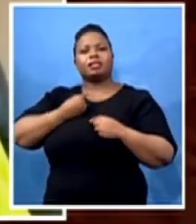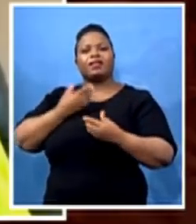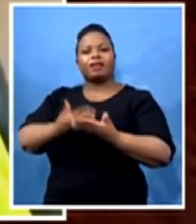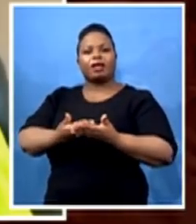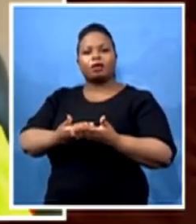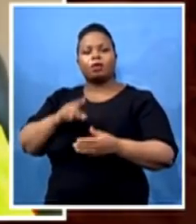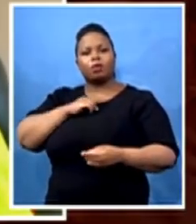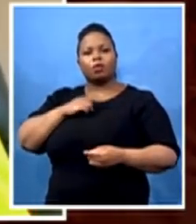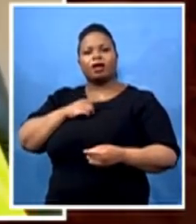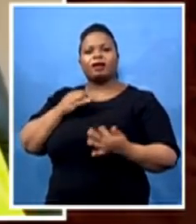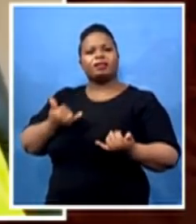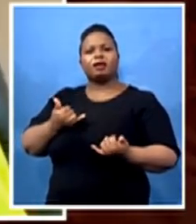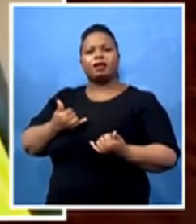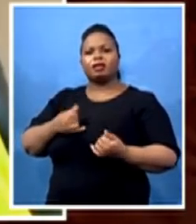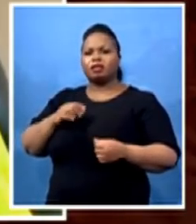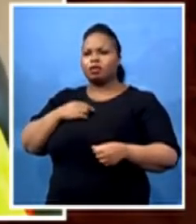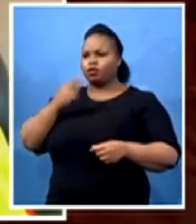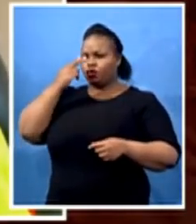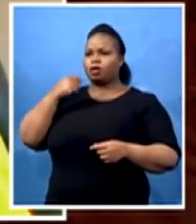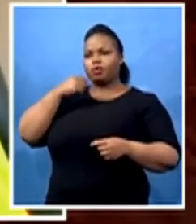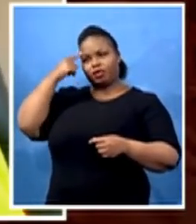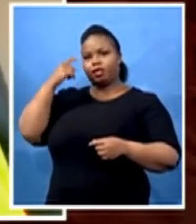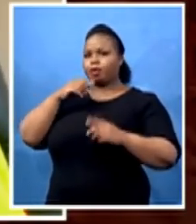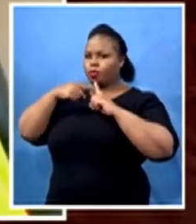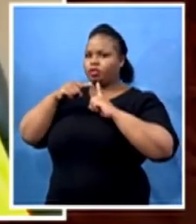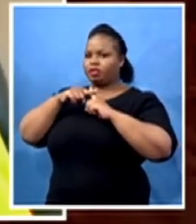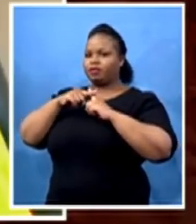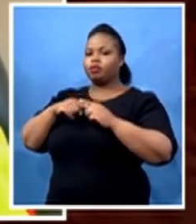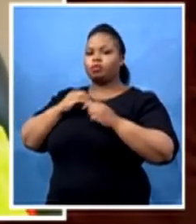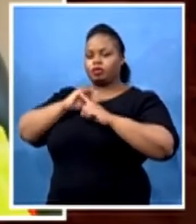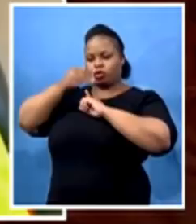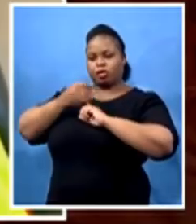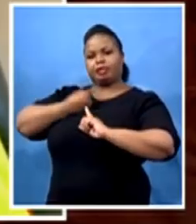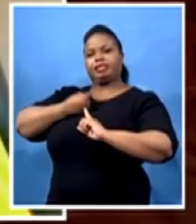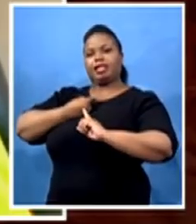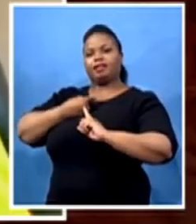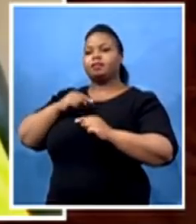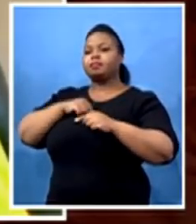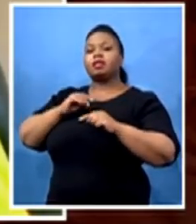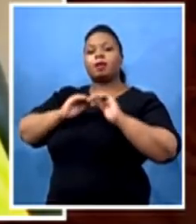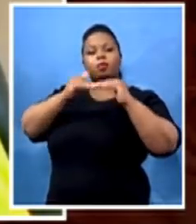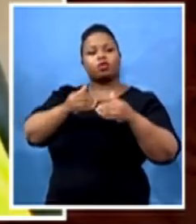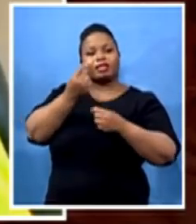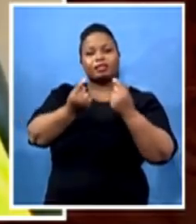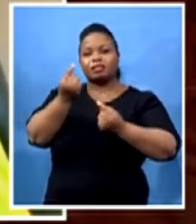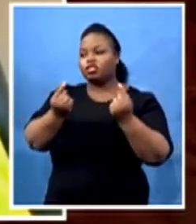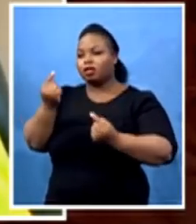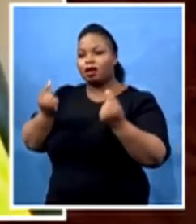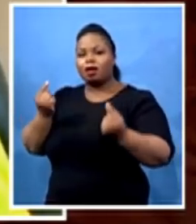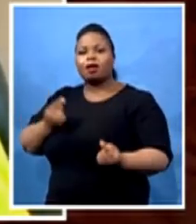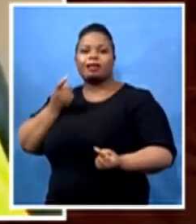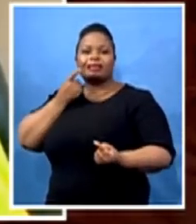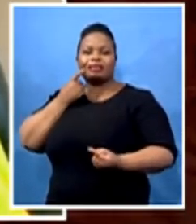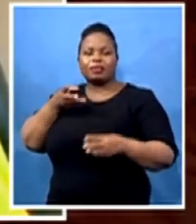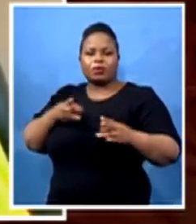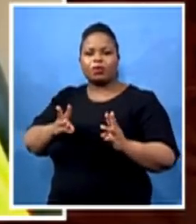if I'm positive. You protect yourself from me. I treat you as if you are positive. I protect you from getting infected. That's the